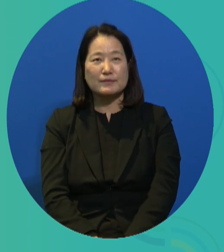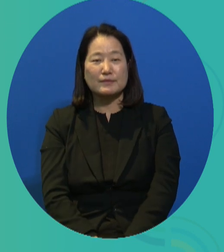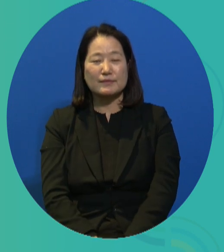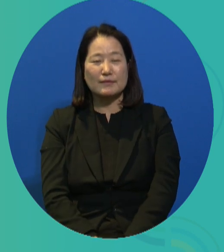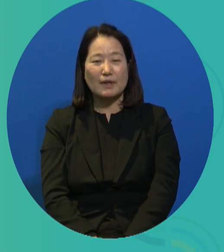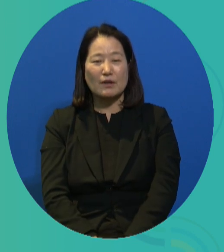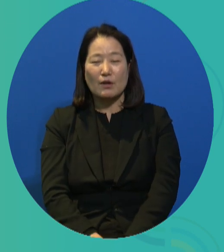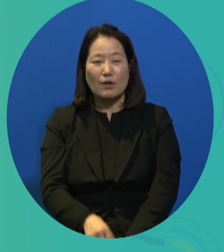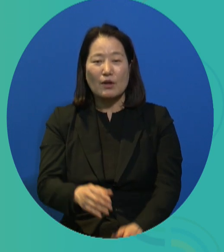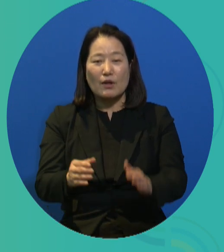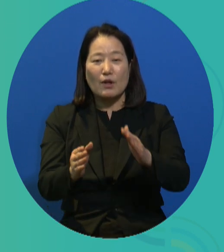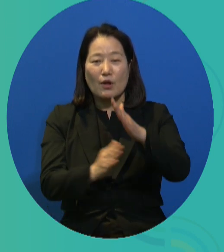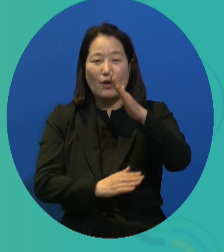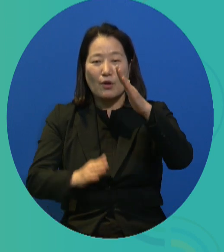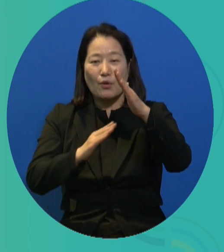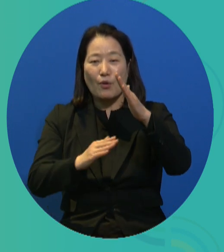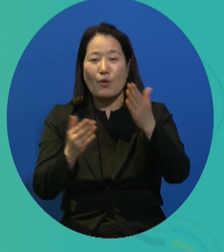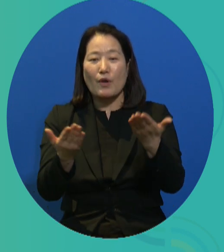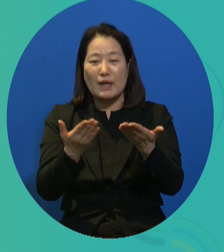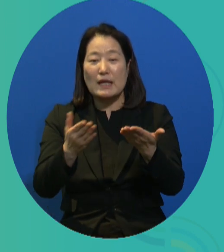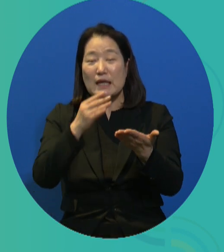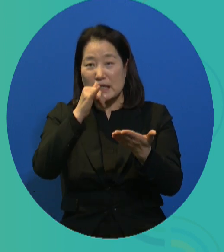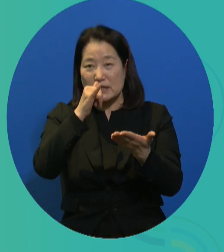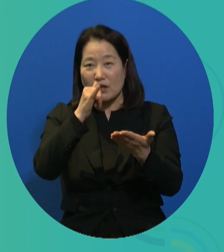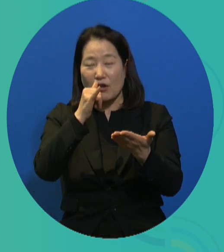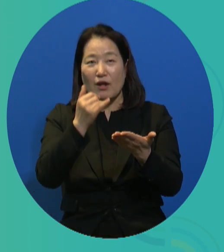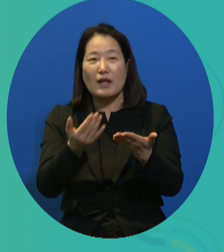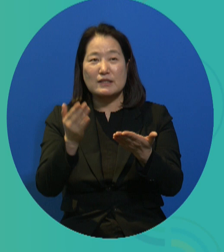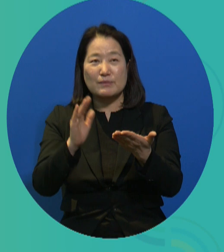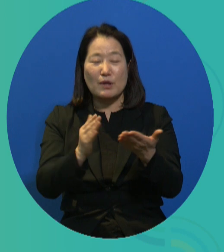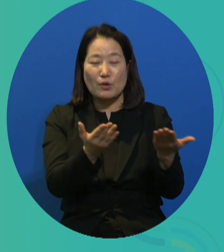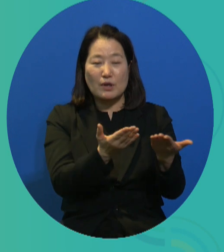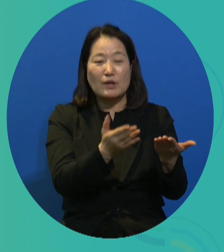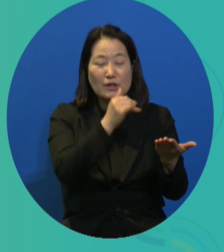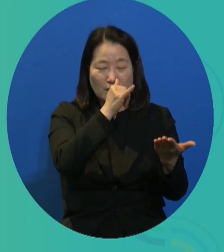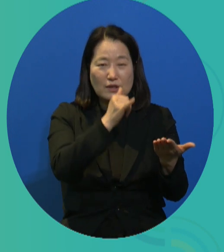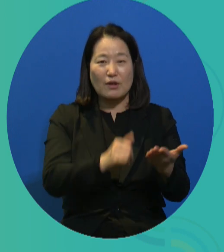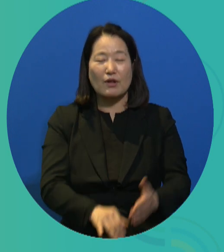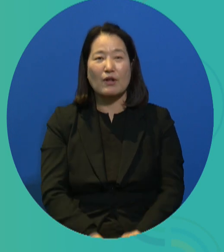work. Now, public citizen work is based on the awareness that labor is not a product.